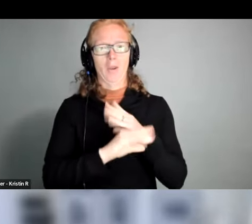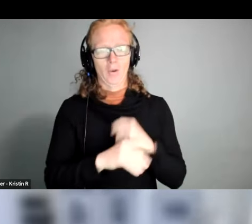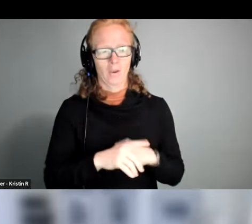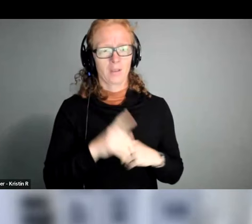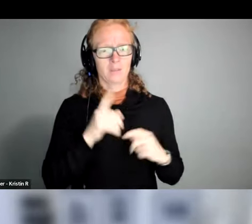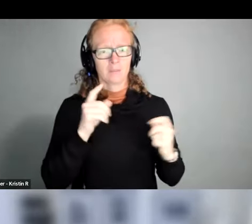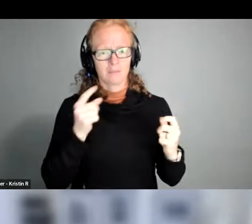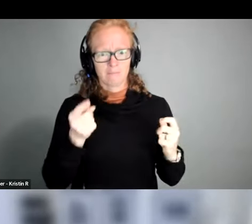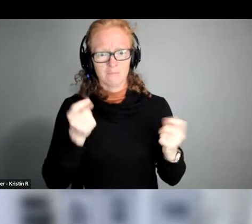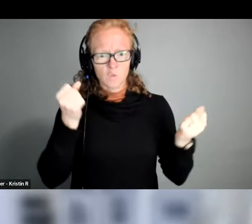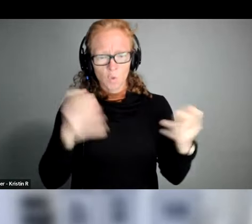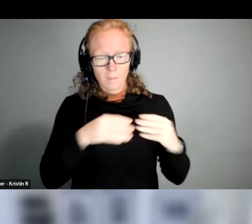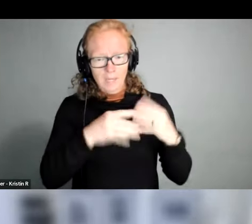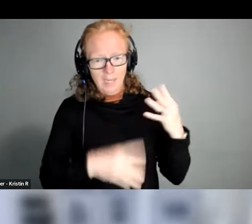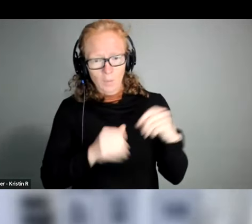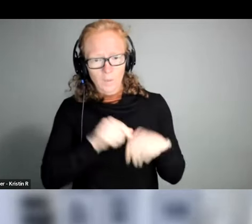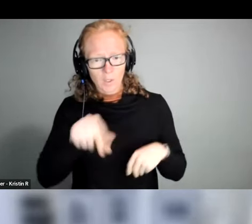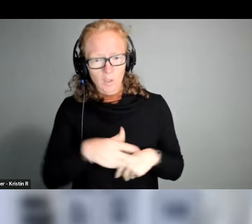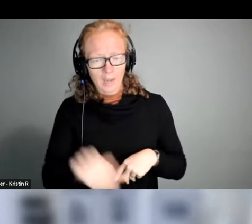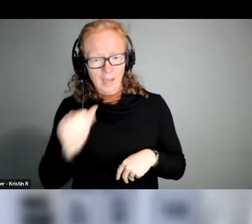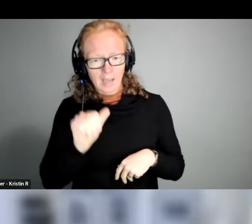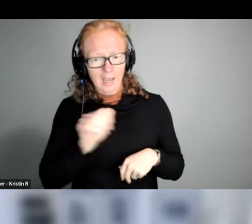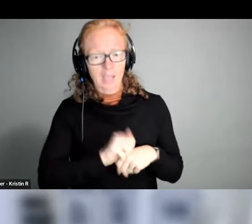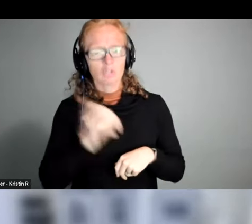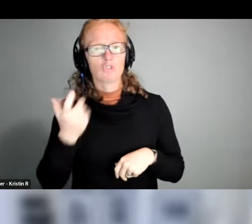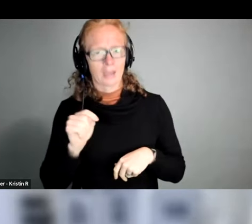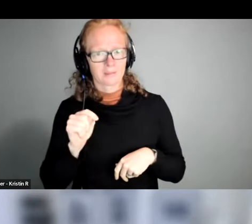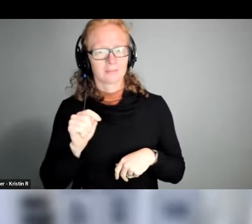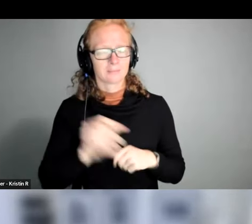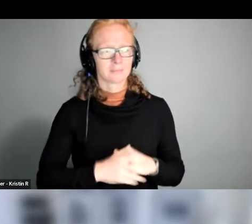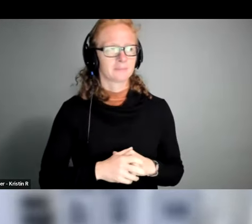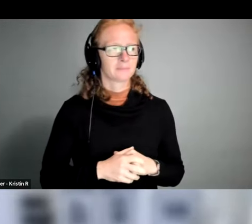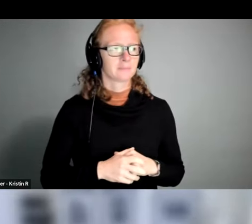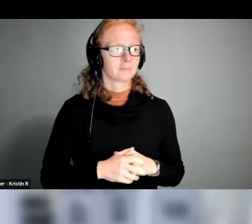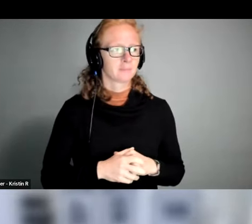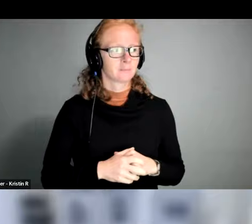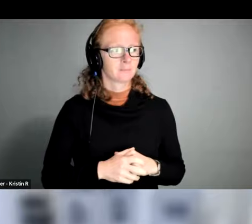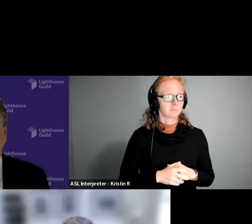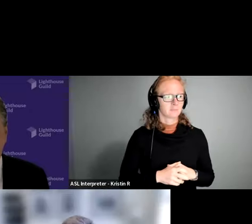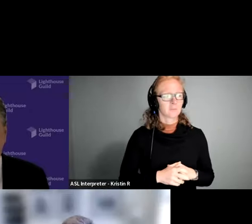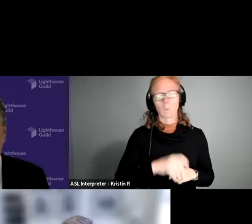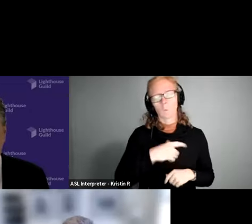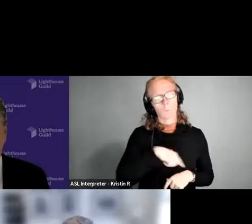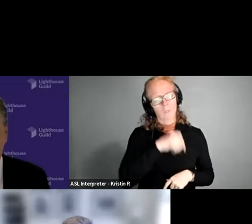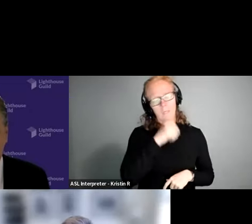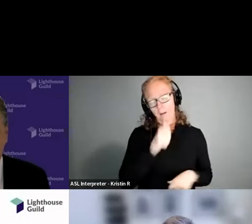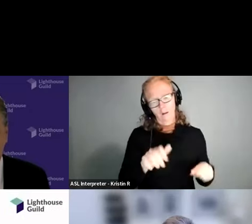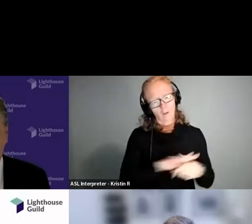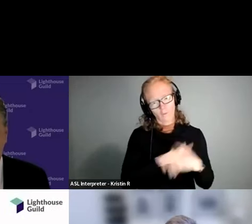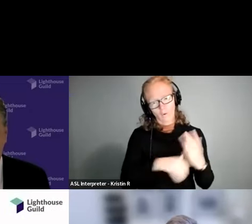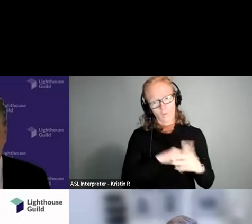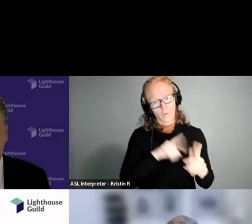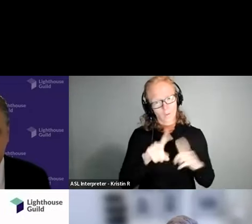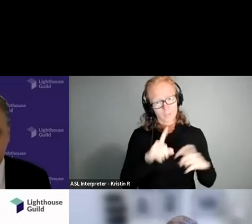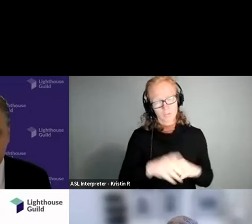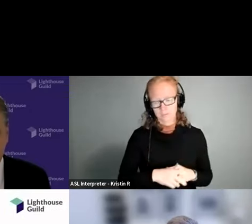questions coming in through the q a and and chats so i know for a fact we're not going to get through all the questions but